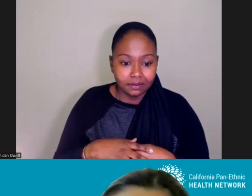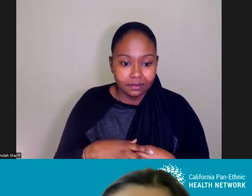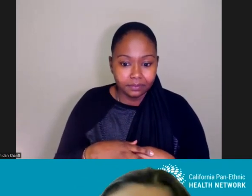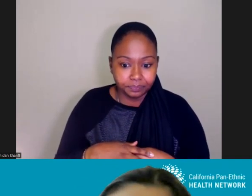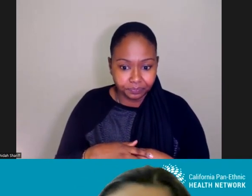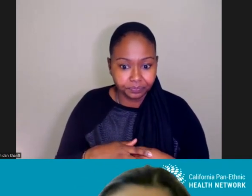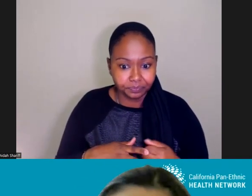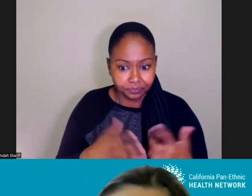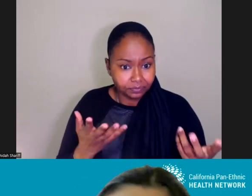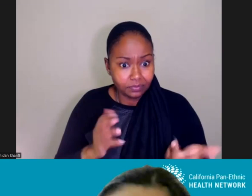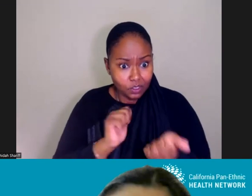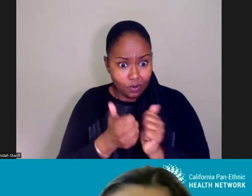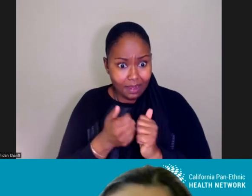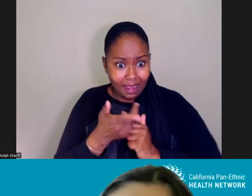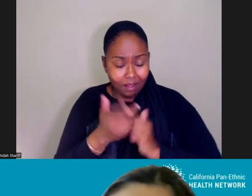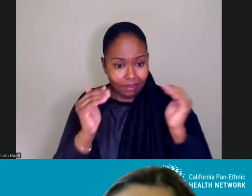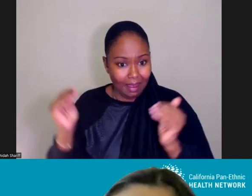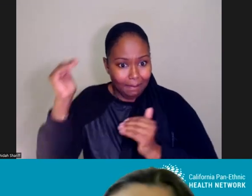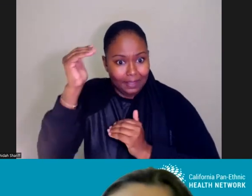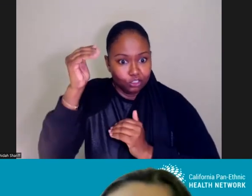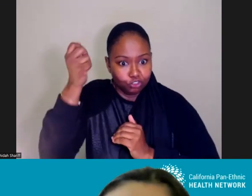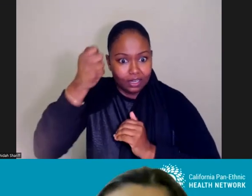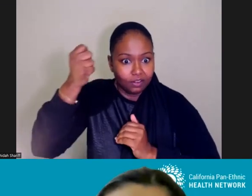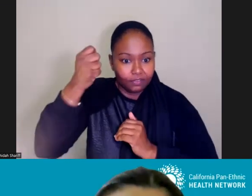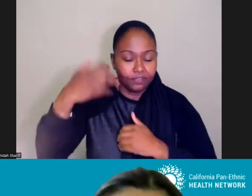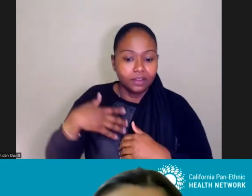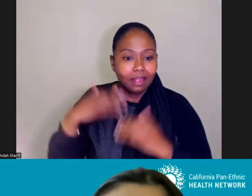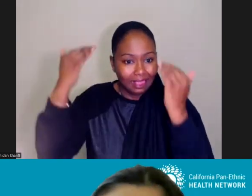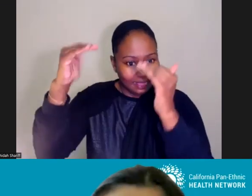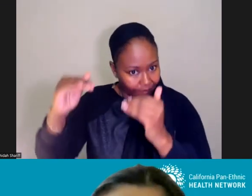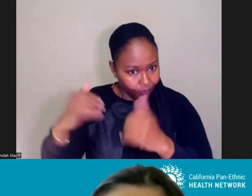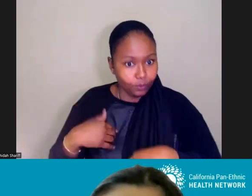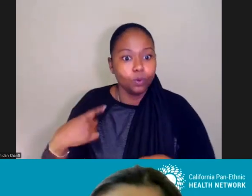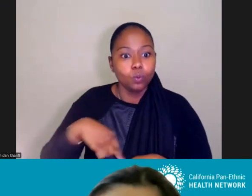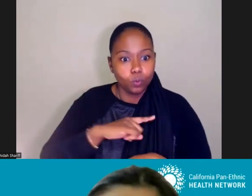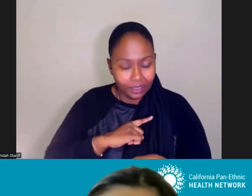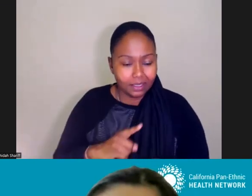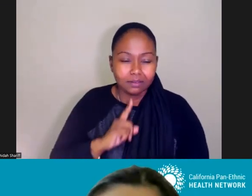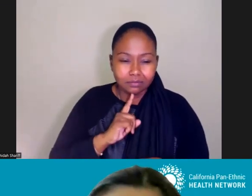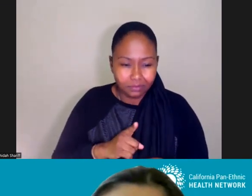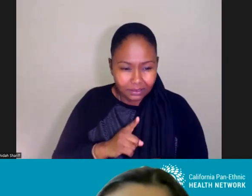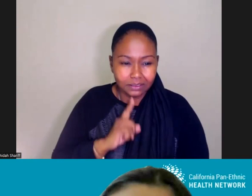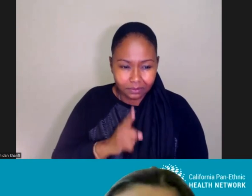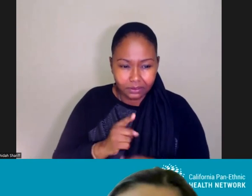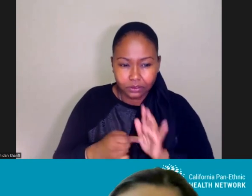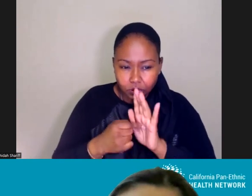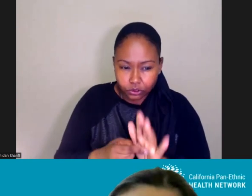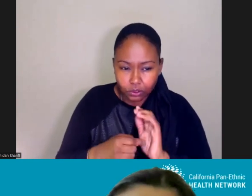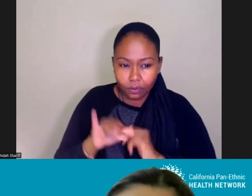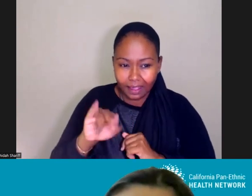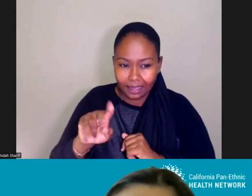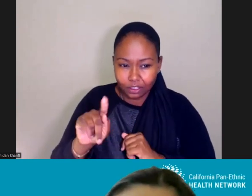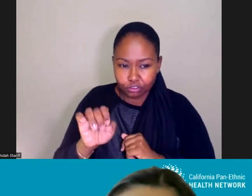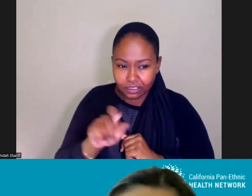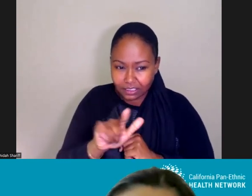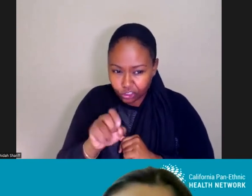on how at the administrative sort of level, we can ensure that racial disparities and again, that intersection of race and